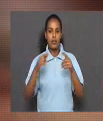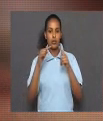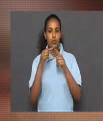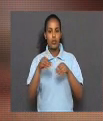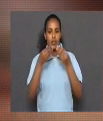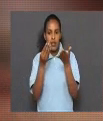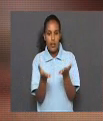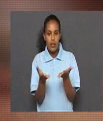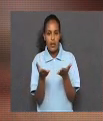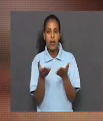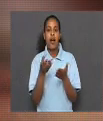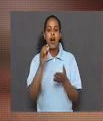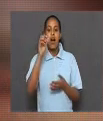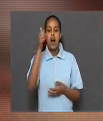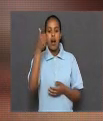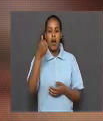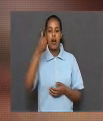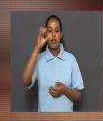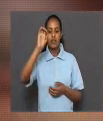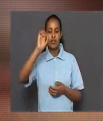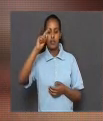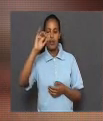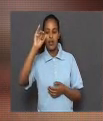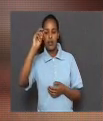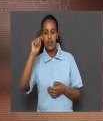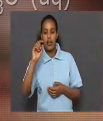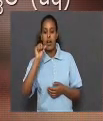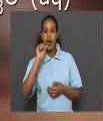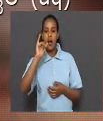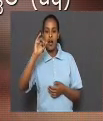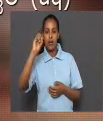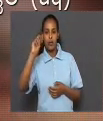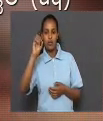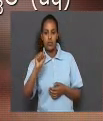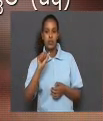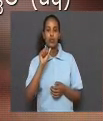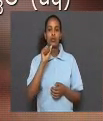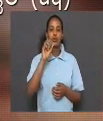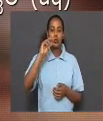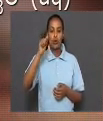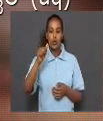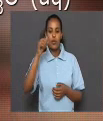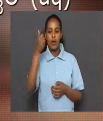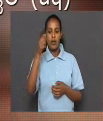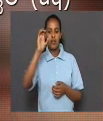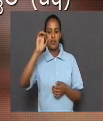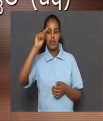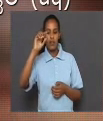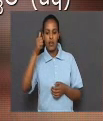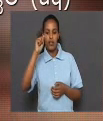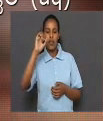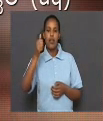to give acetate ions. Sodium acetate is a